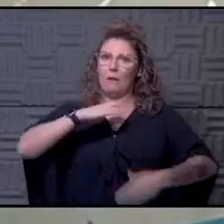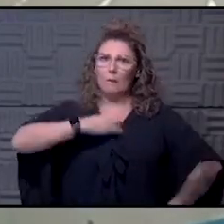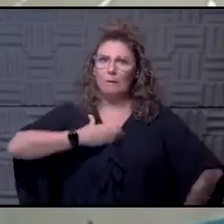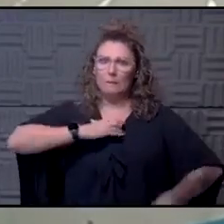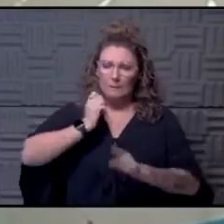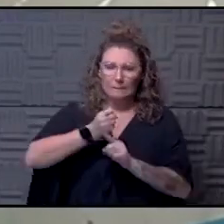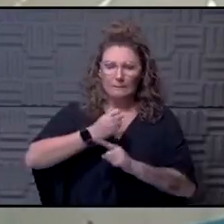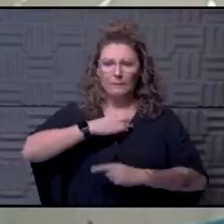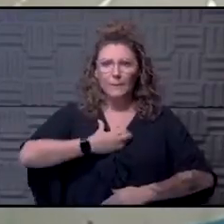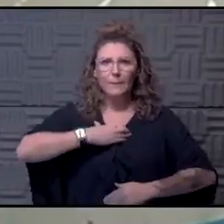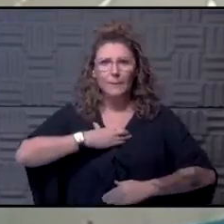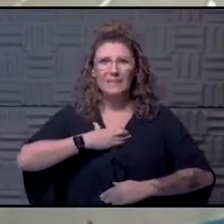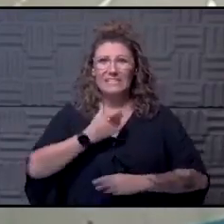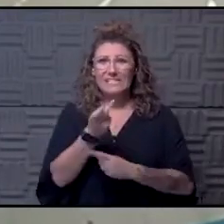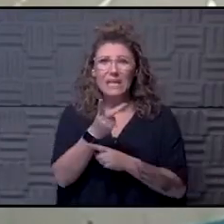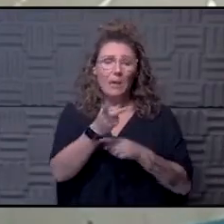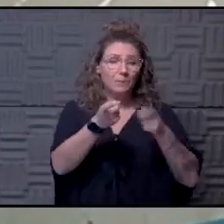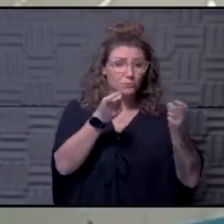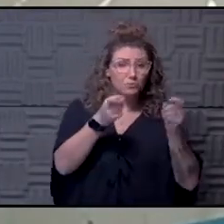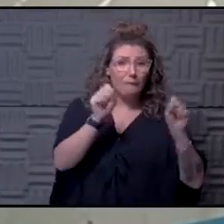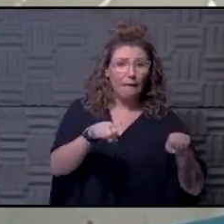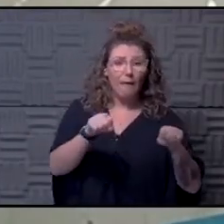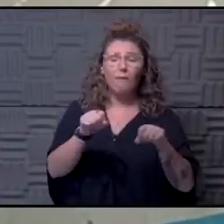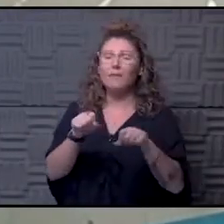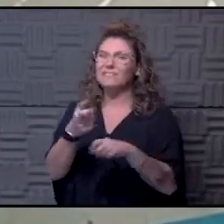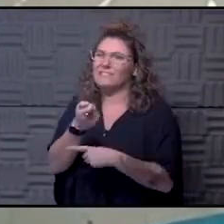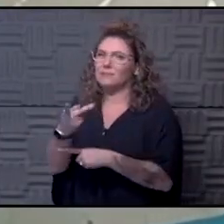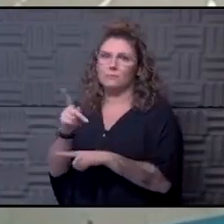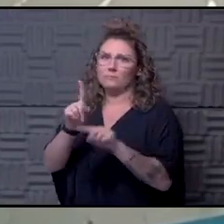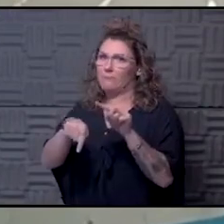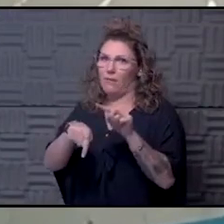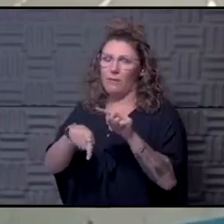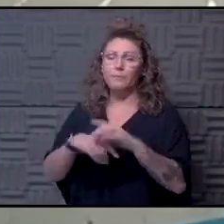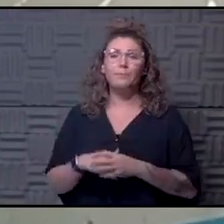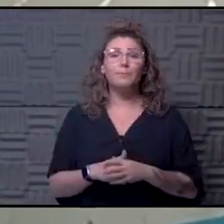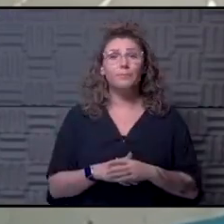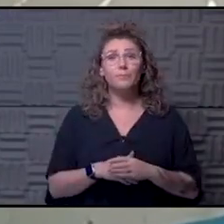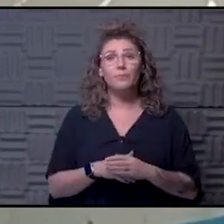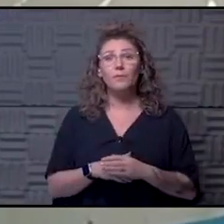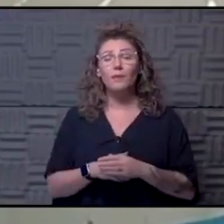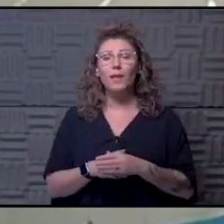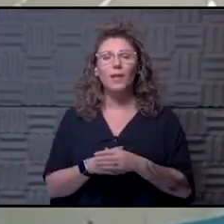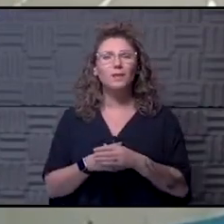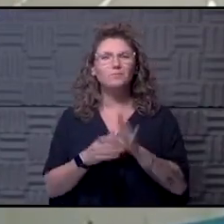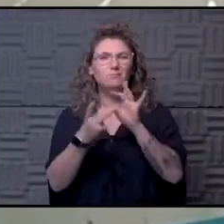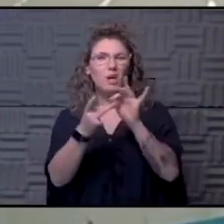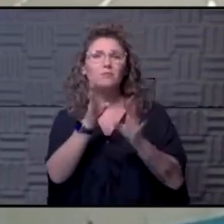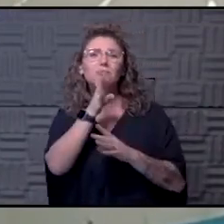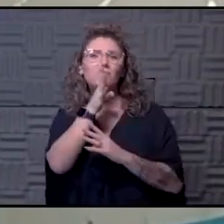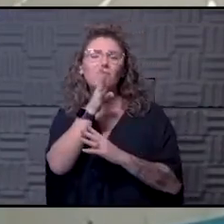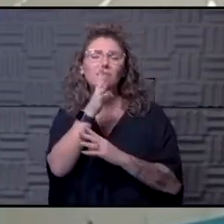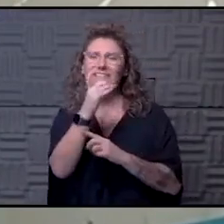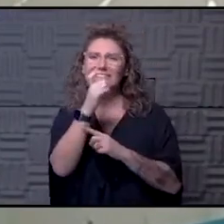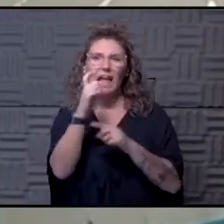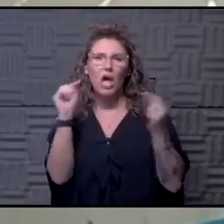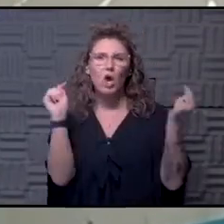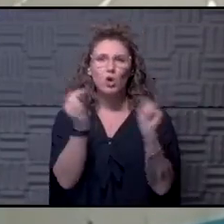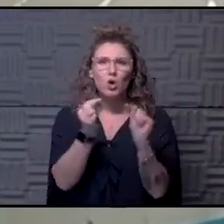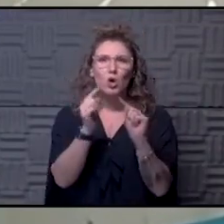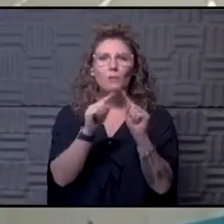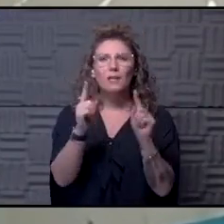have been controllable, some not as much, but as far as talking now, it's just, it's just a little more labored.